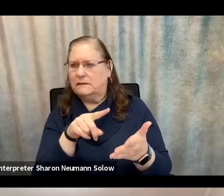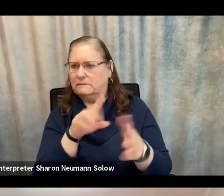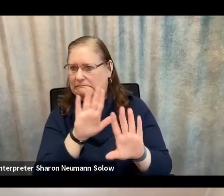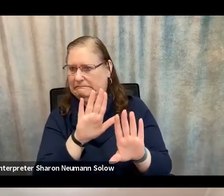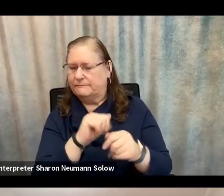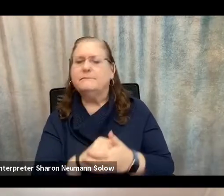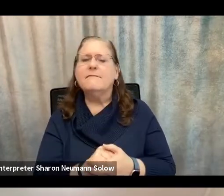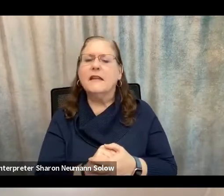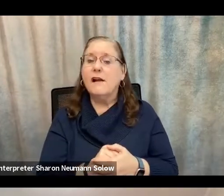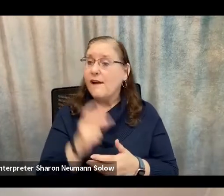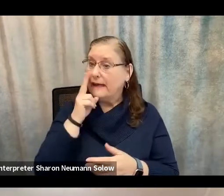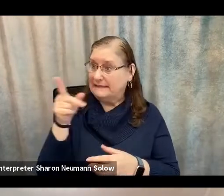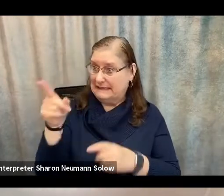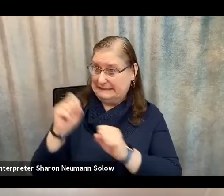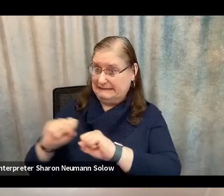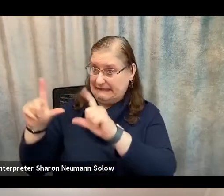in particular.